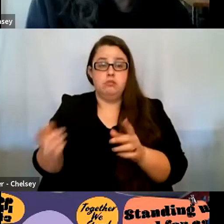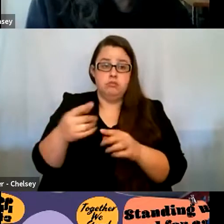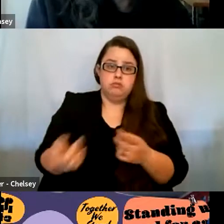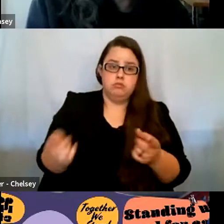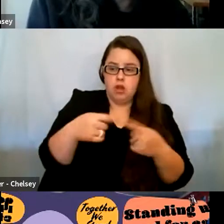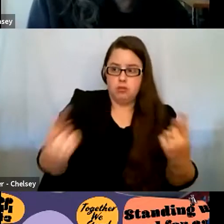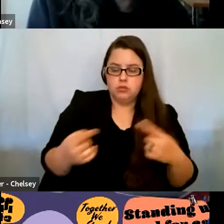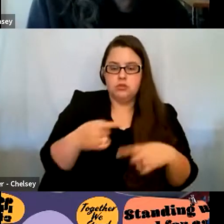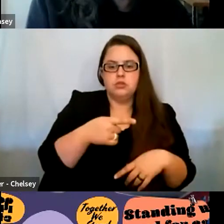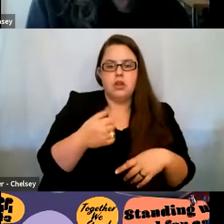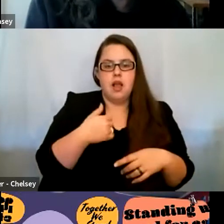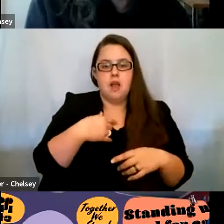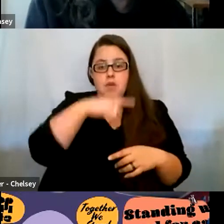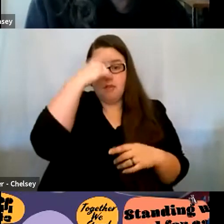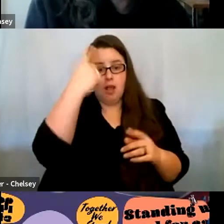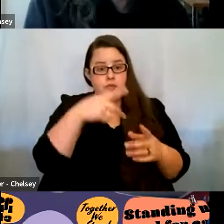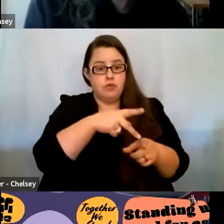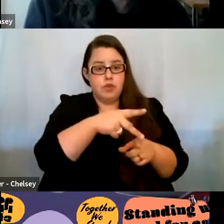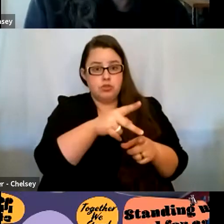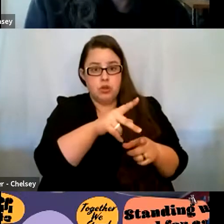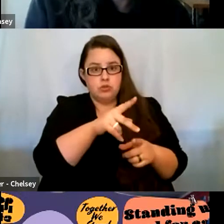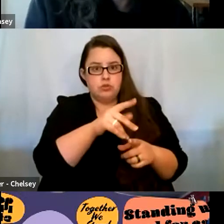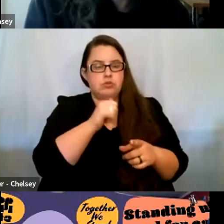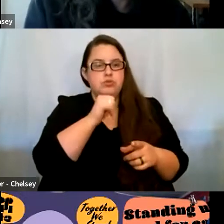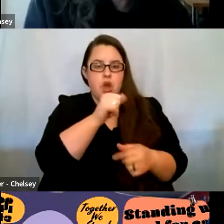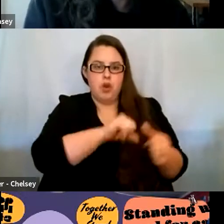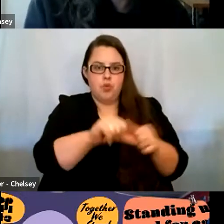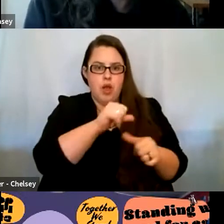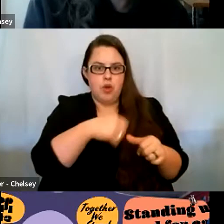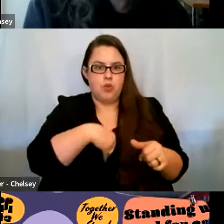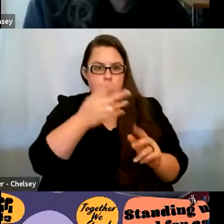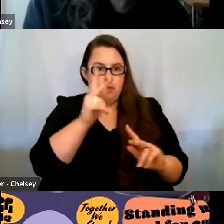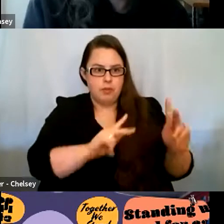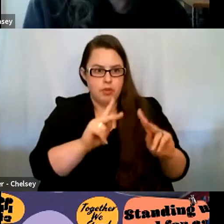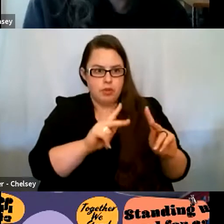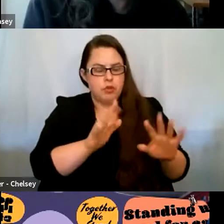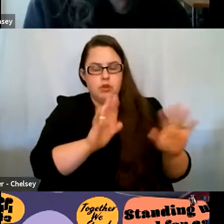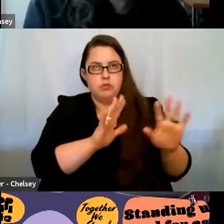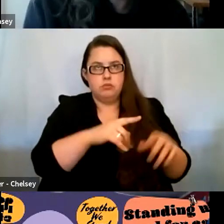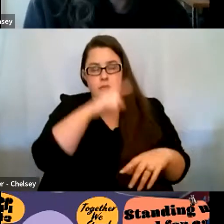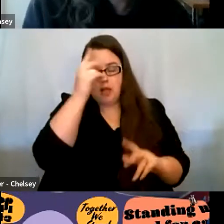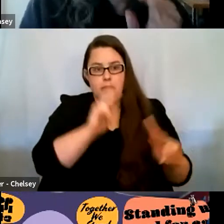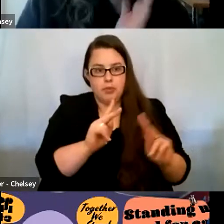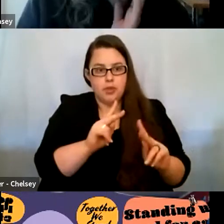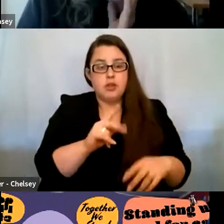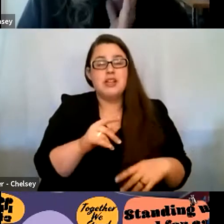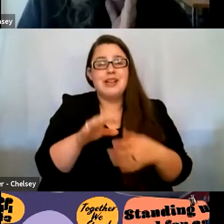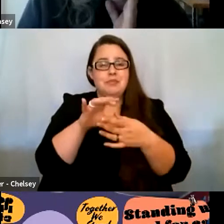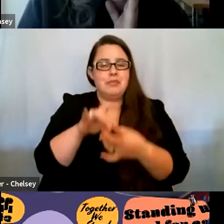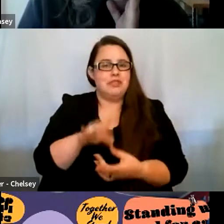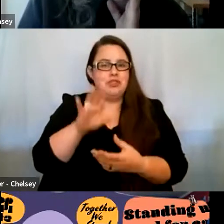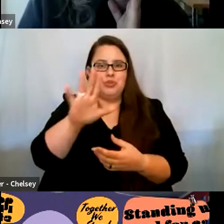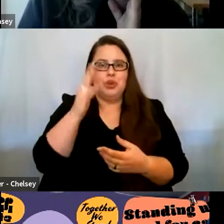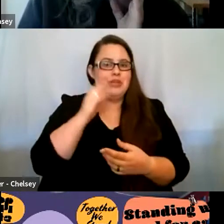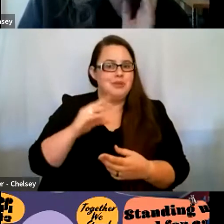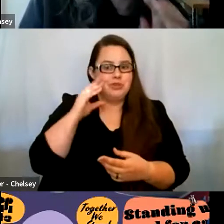have black, black professionals who have not been around white people or black people. It's really just based on your experiences. And